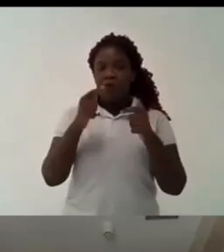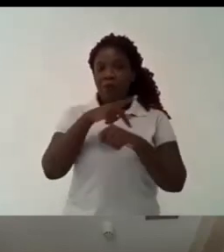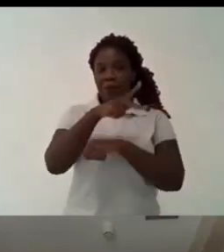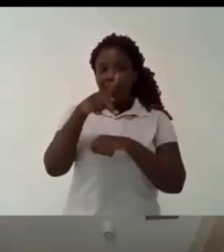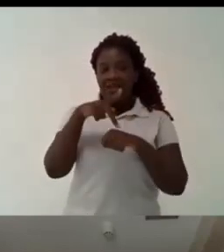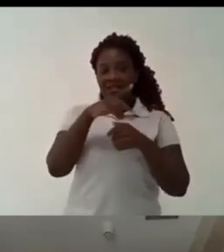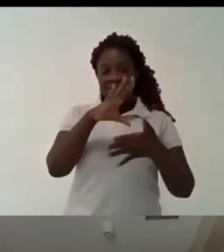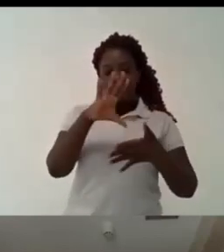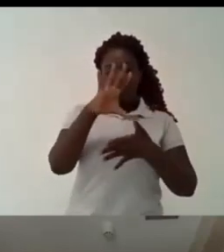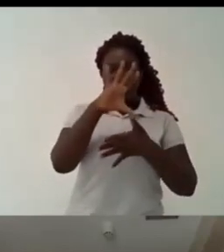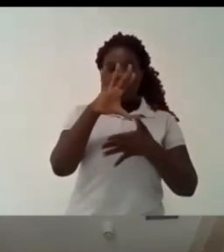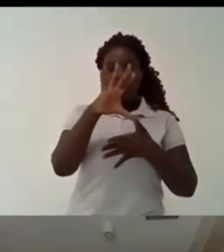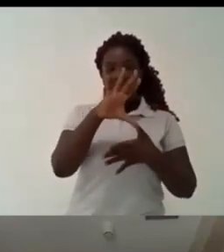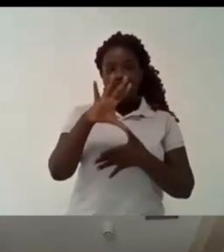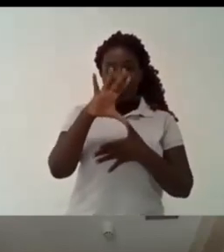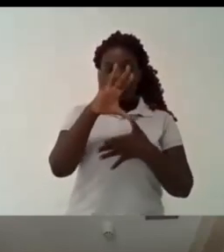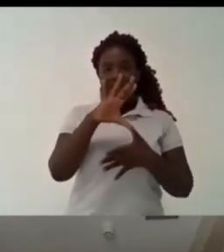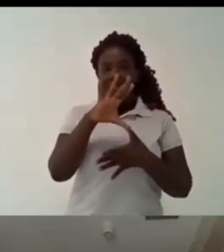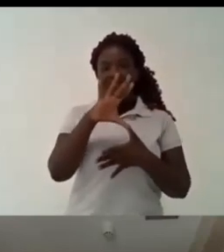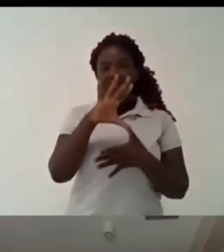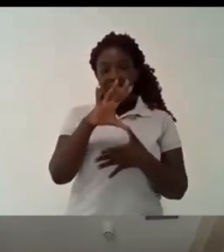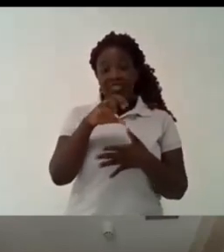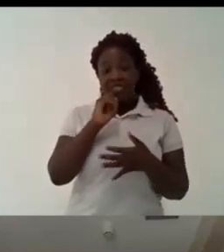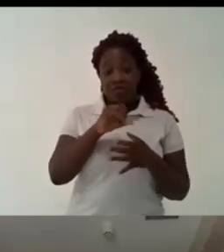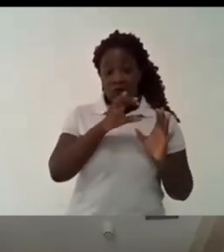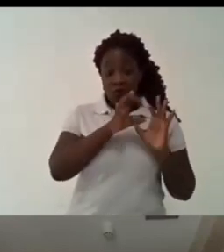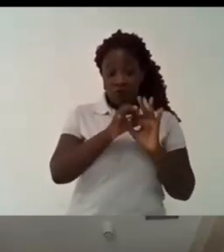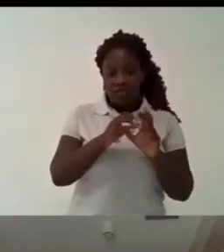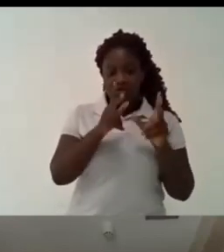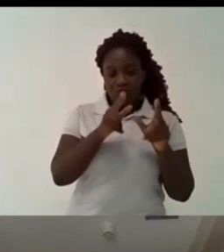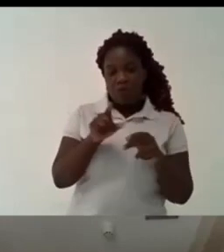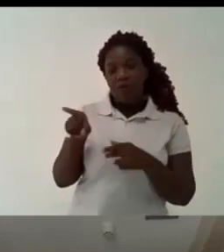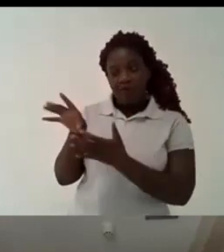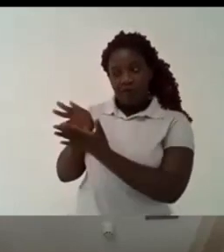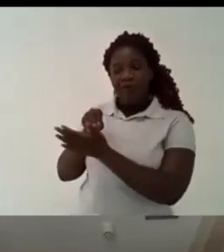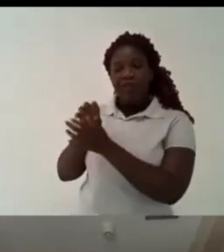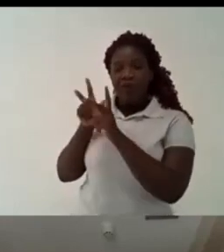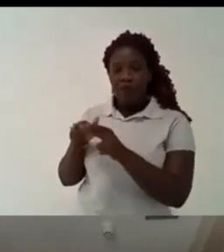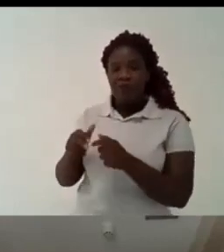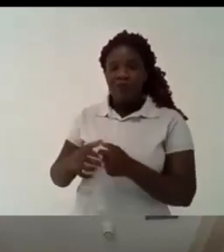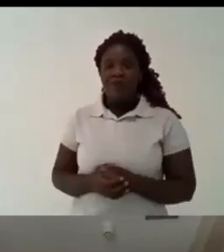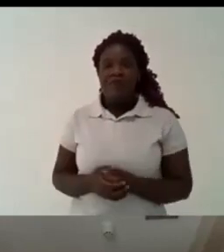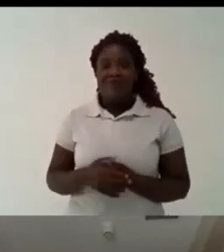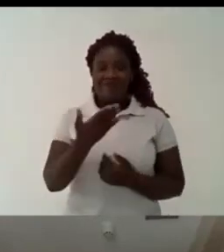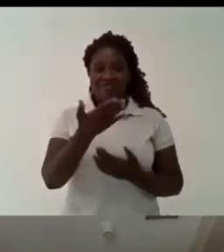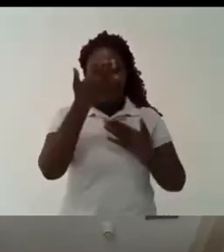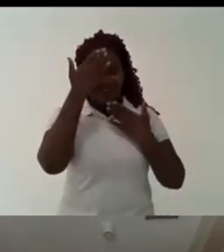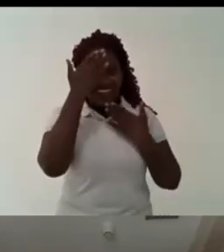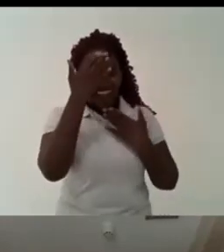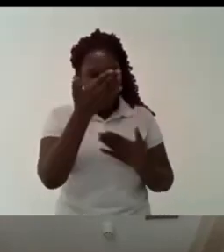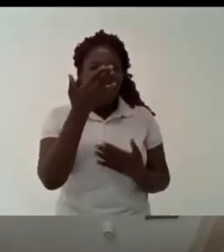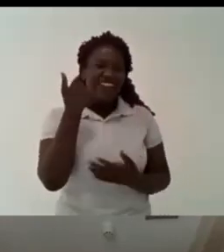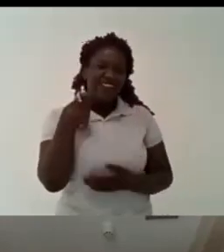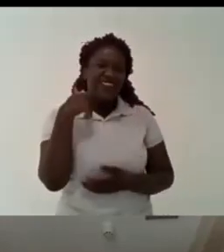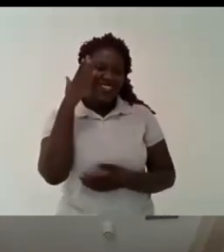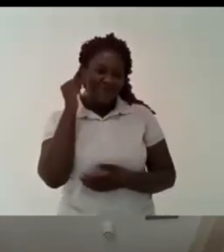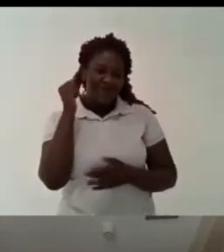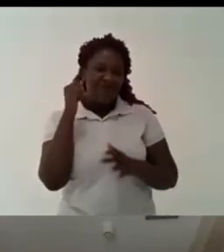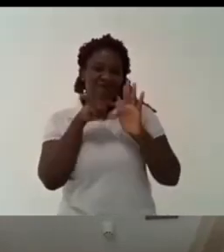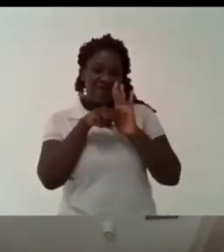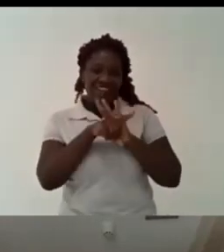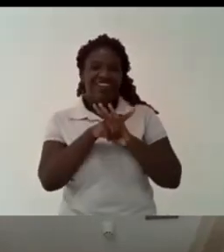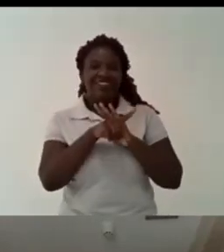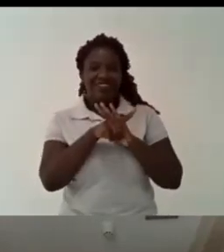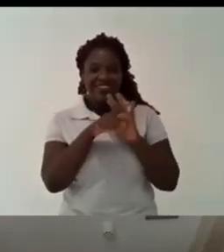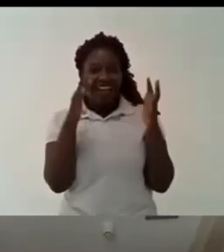we are living in brazil they would probably behave exactly the same professor i know that it was a